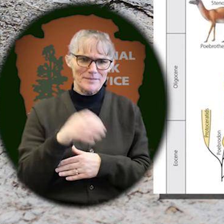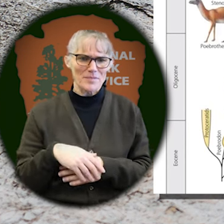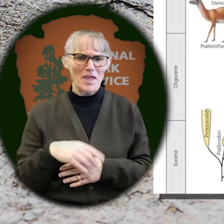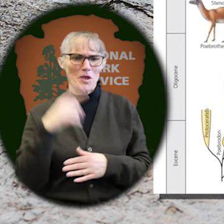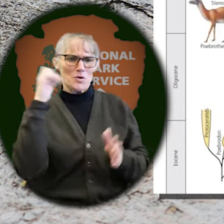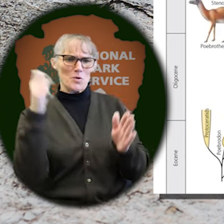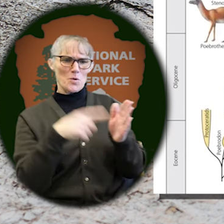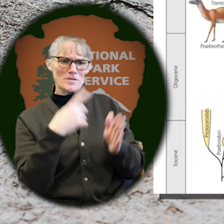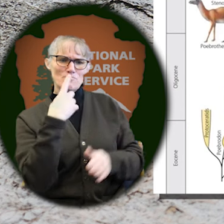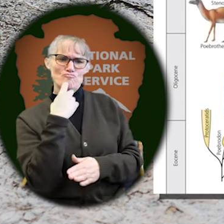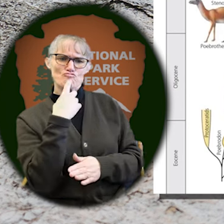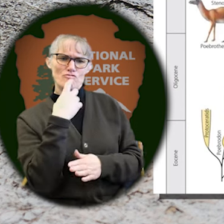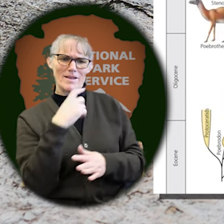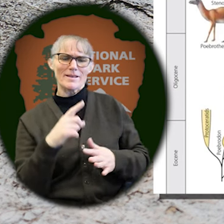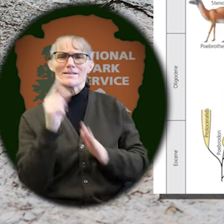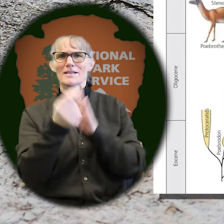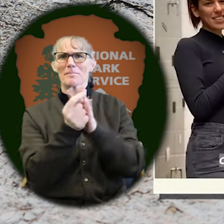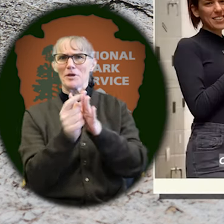began to originate.